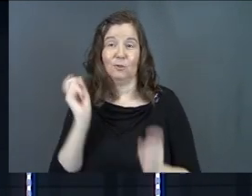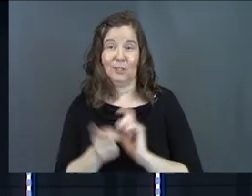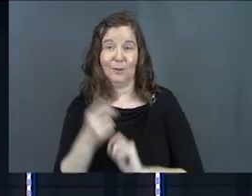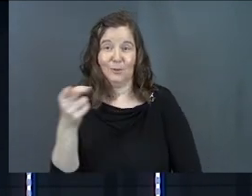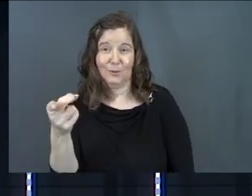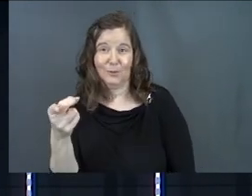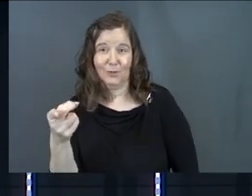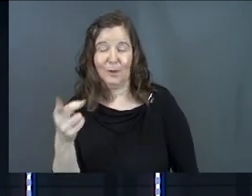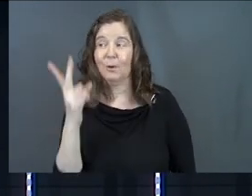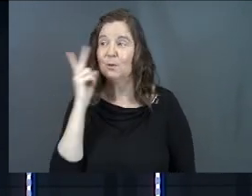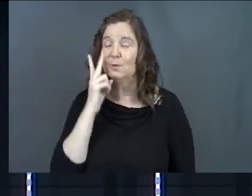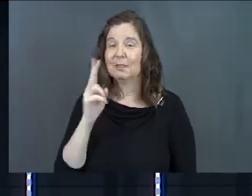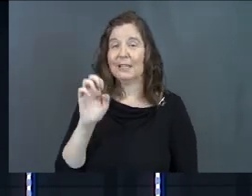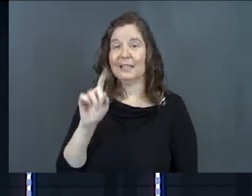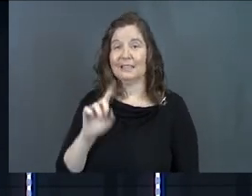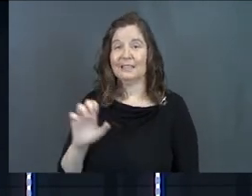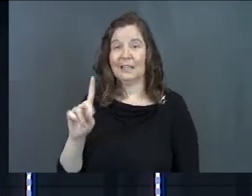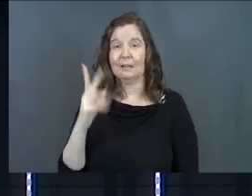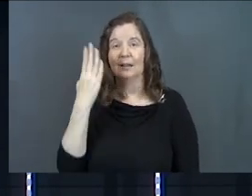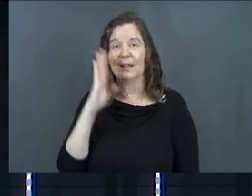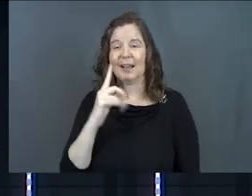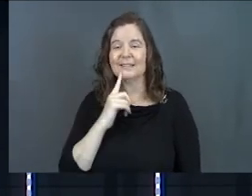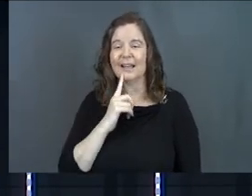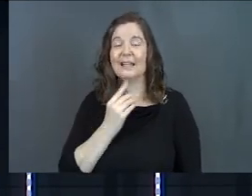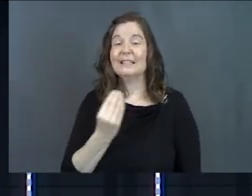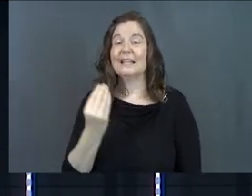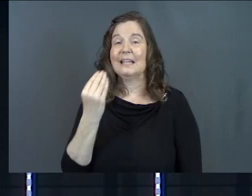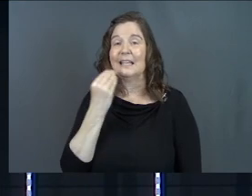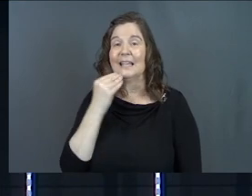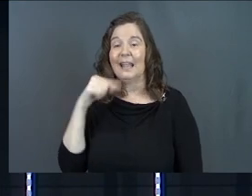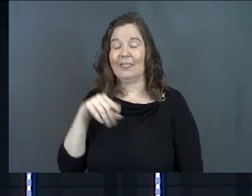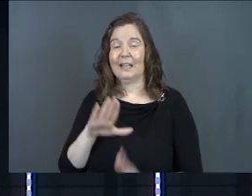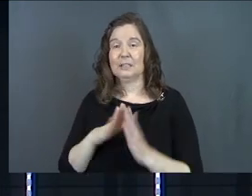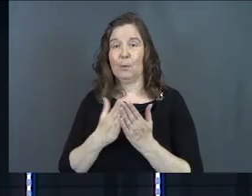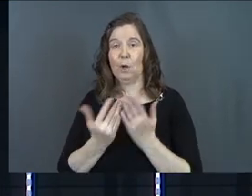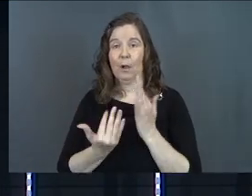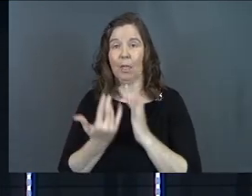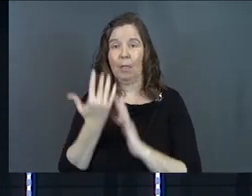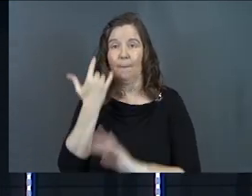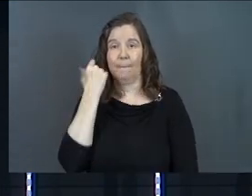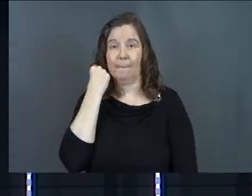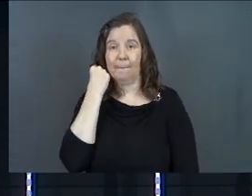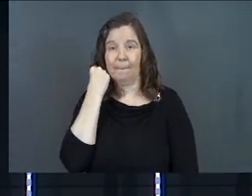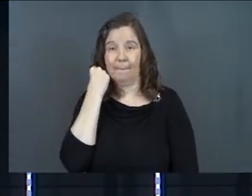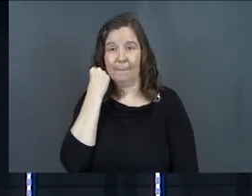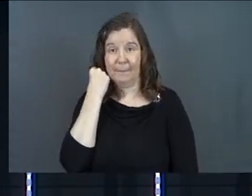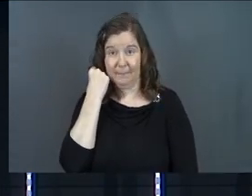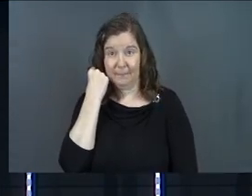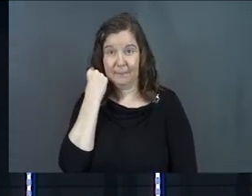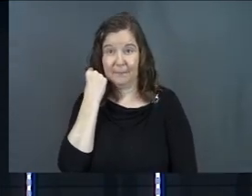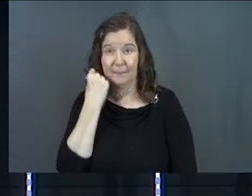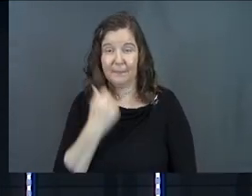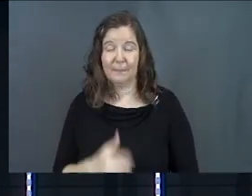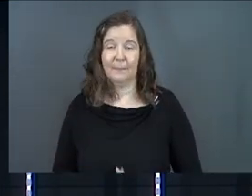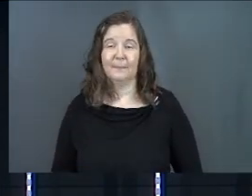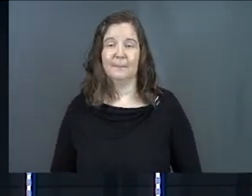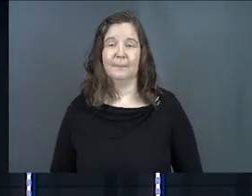But you see that in Ezekiel here, God says, eat this book. Eat this book.